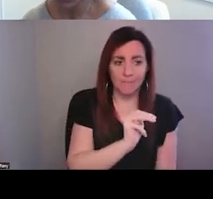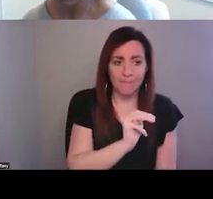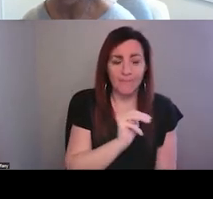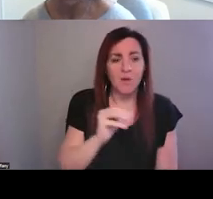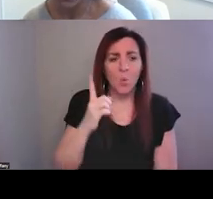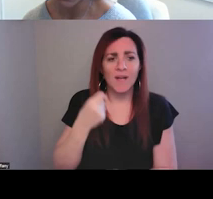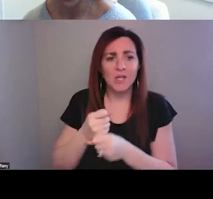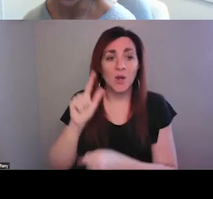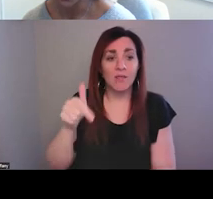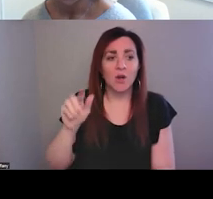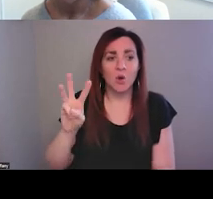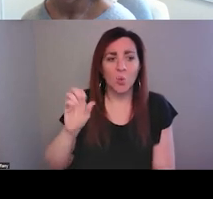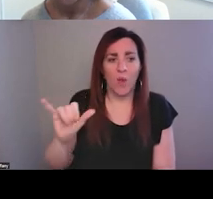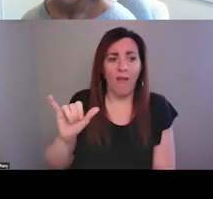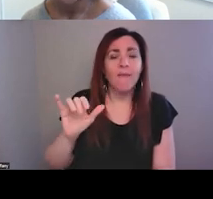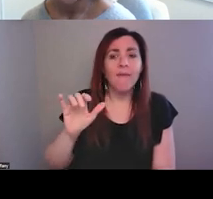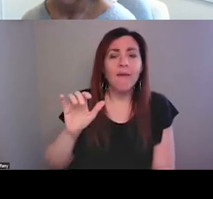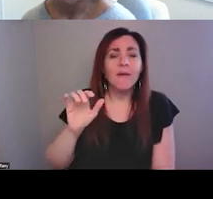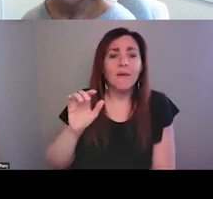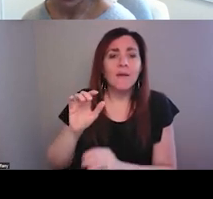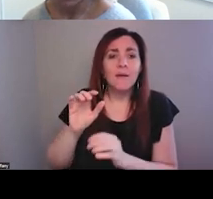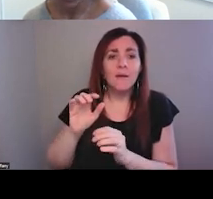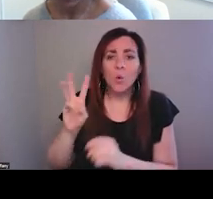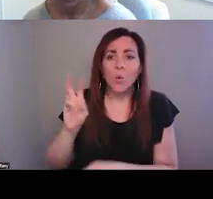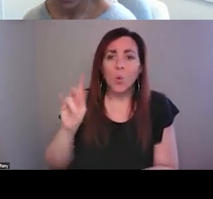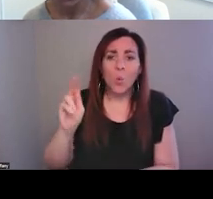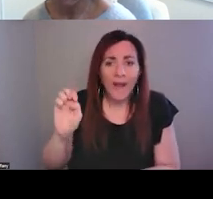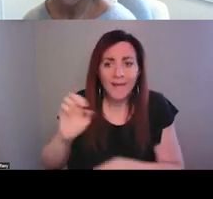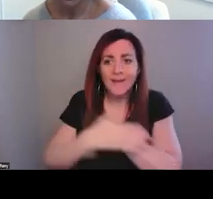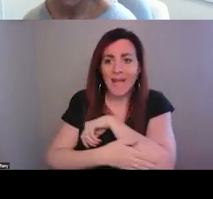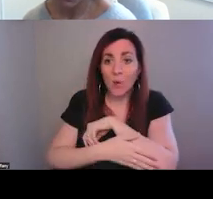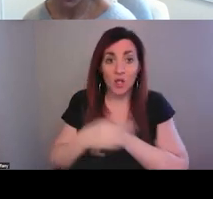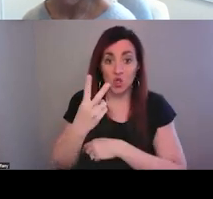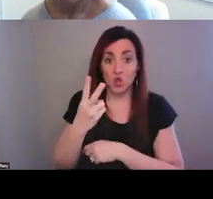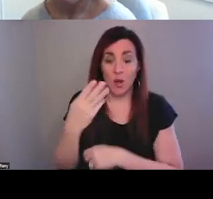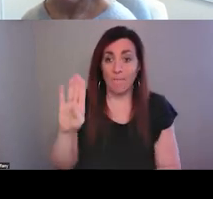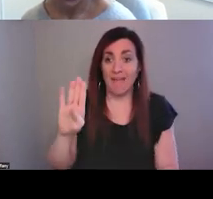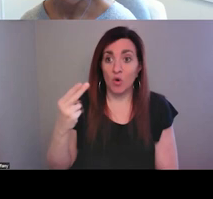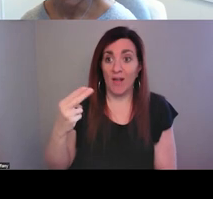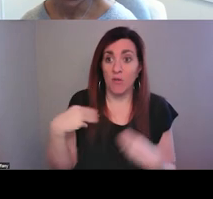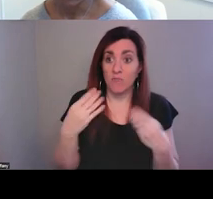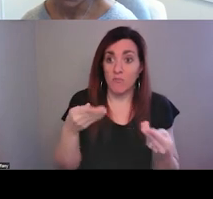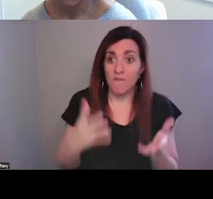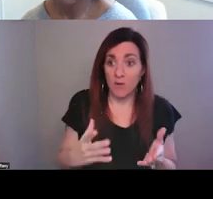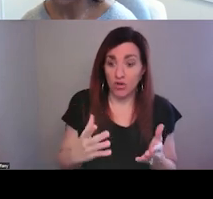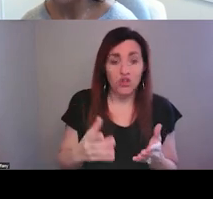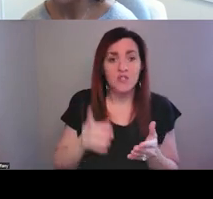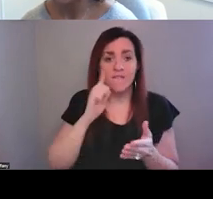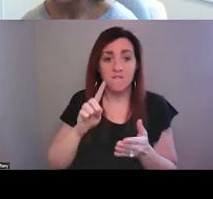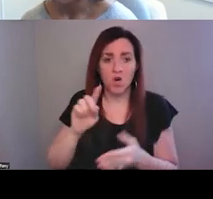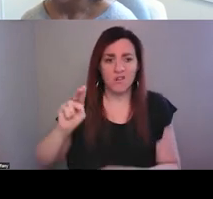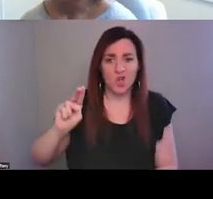year or so later in Wake County with two of our behavioral health providers to stand up this behavioral health urgent care